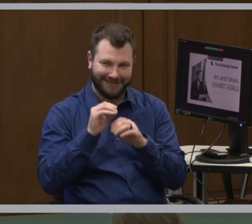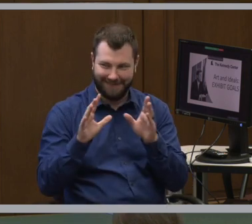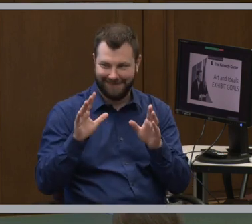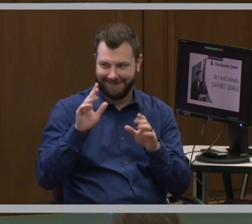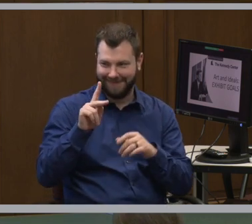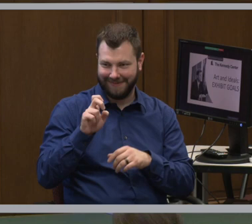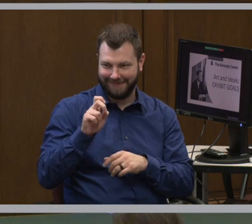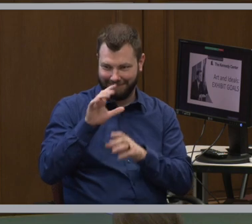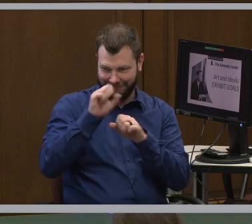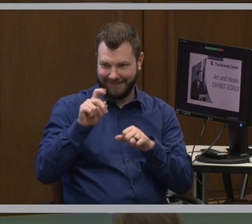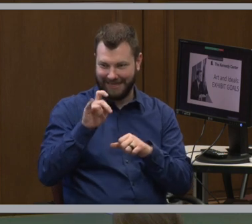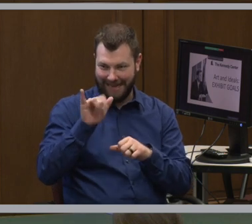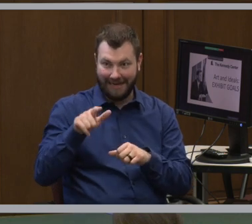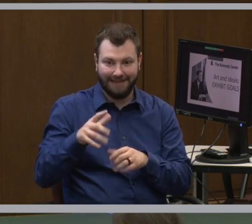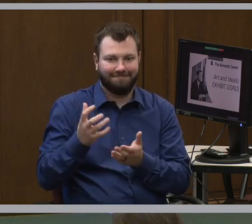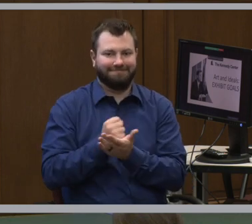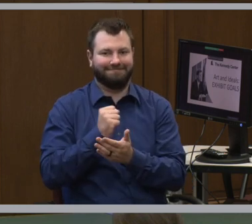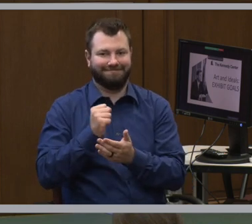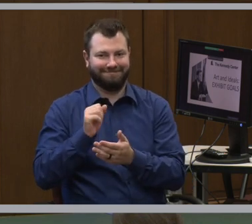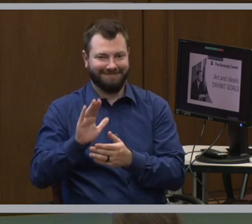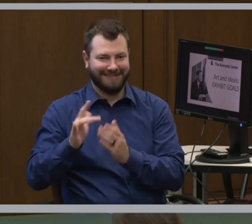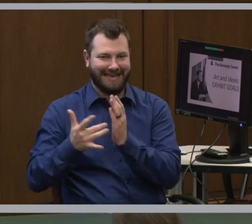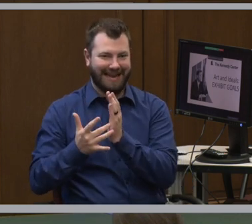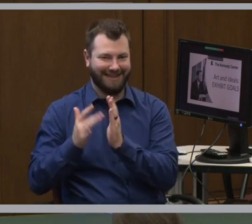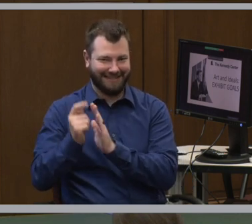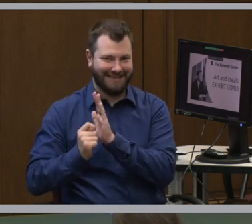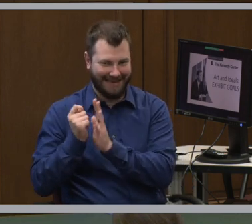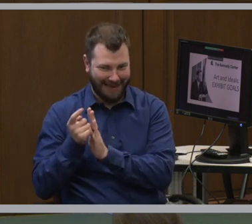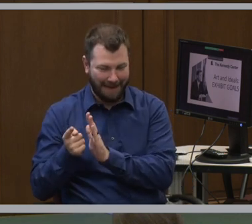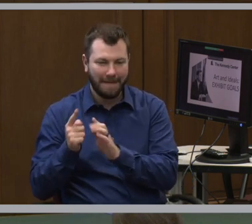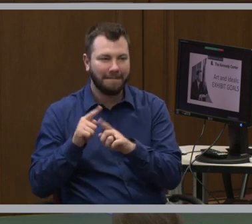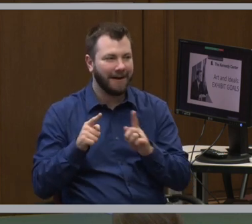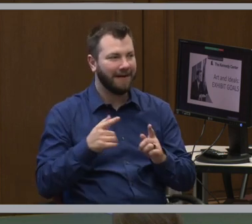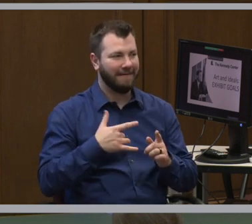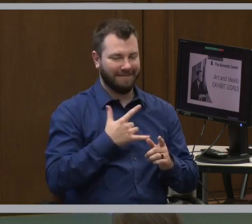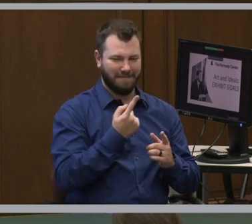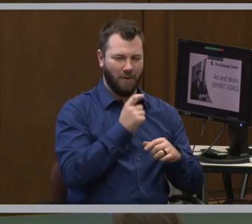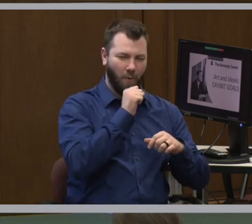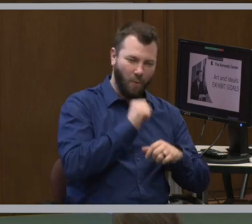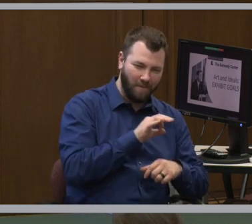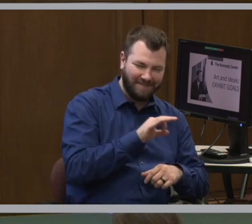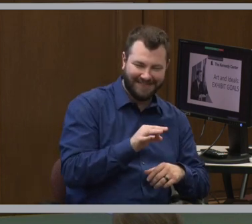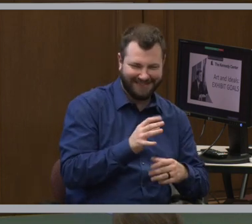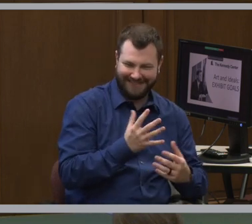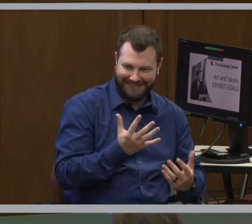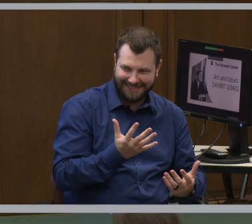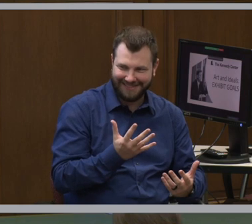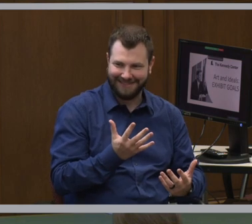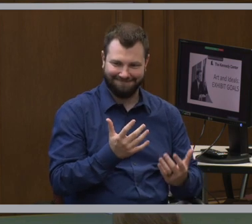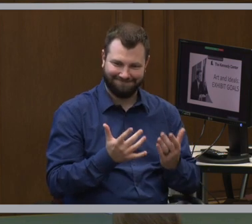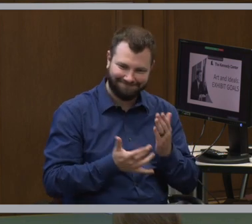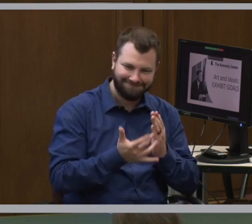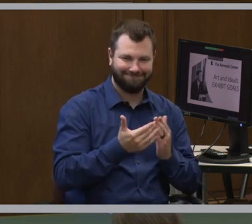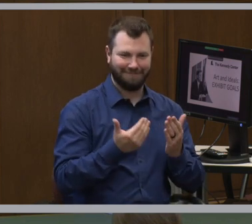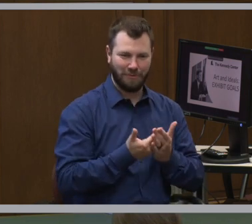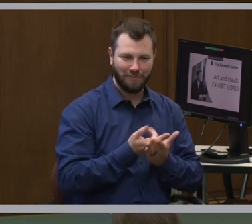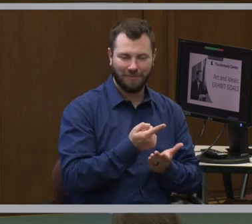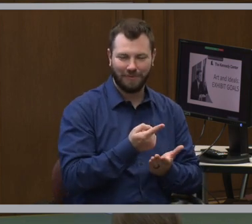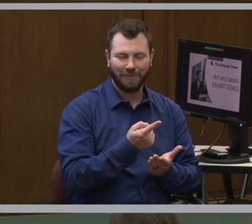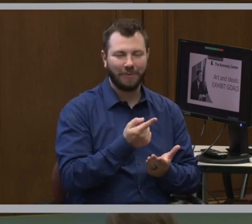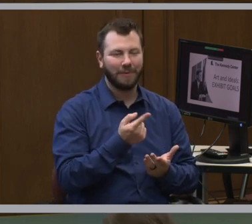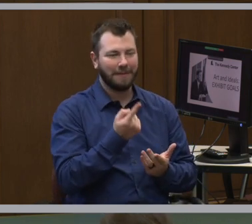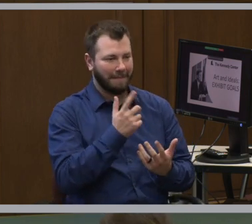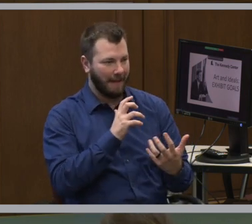made use of the technology of his time, but that wouldn't feel dated. And that would accommodate both a user